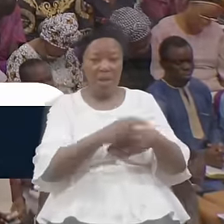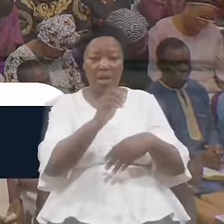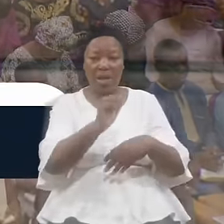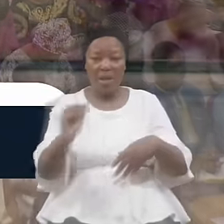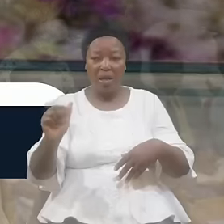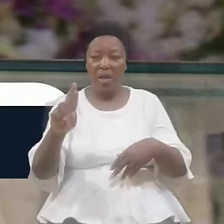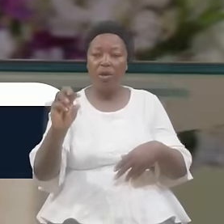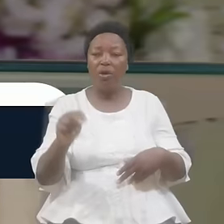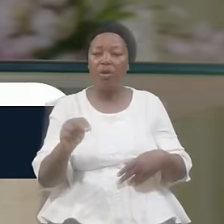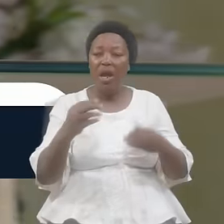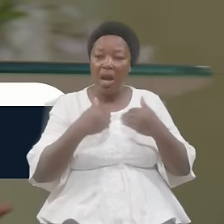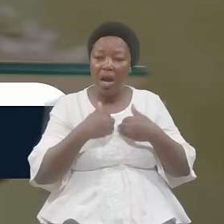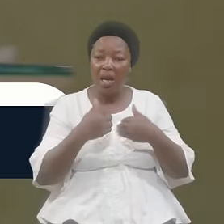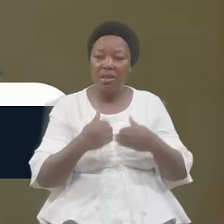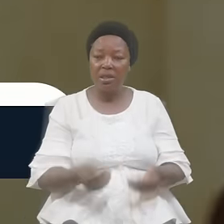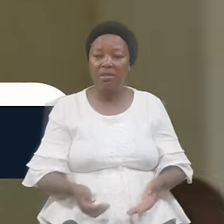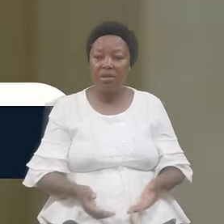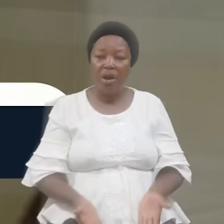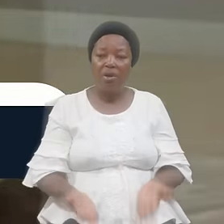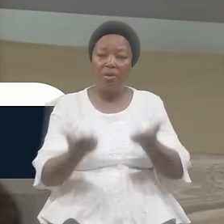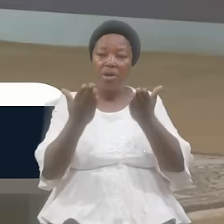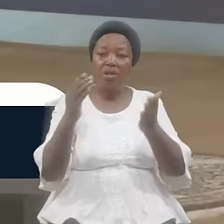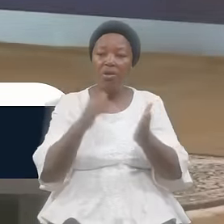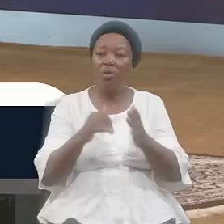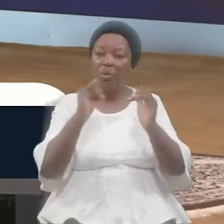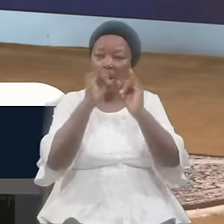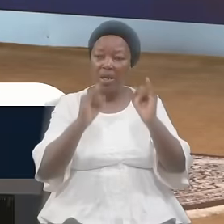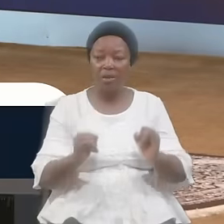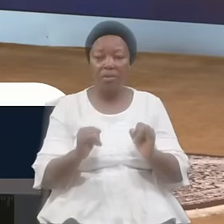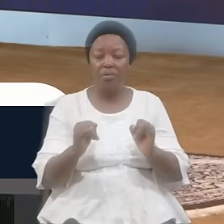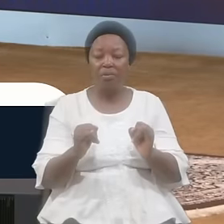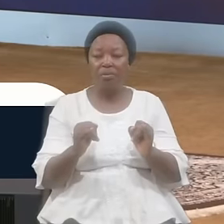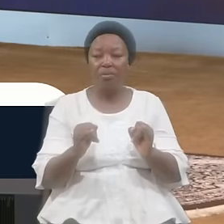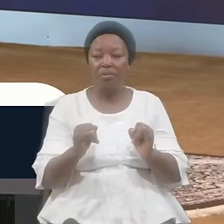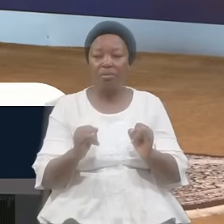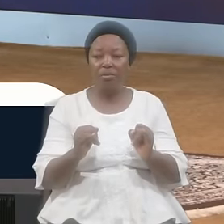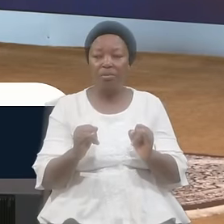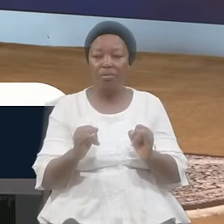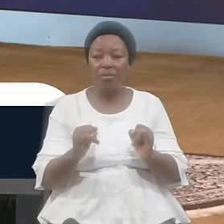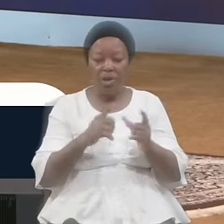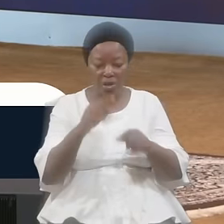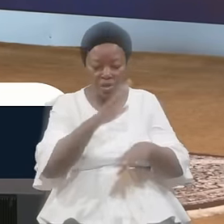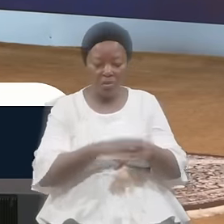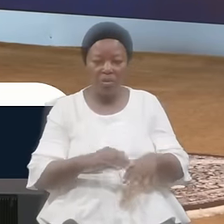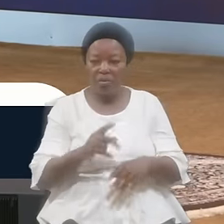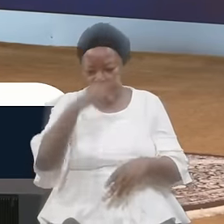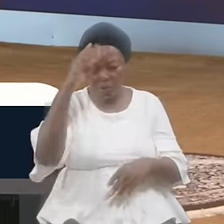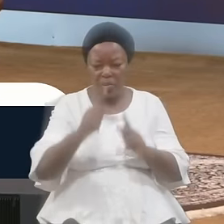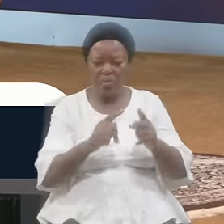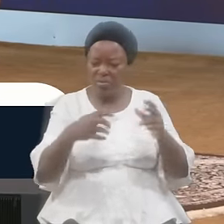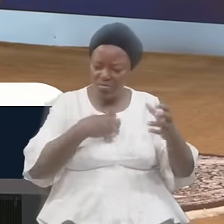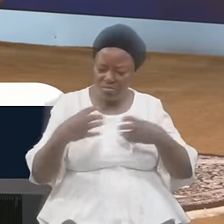Had Restop A Cow And I Know Because The People Said Up